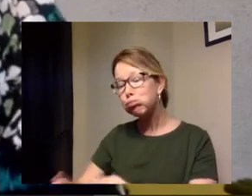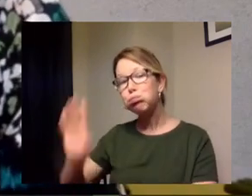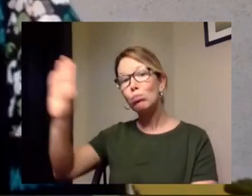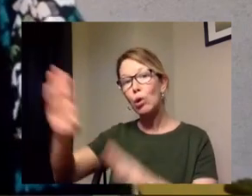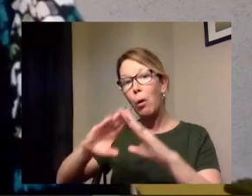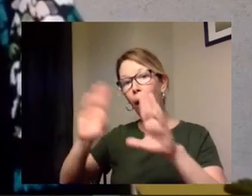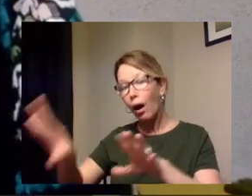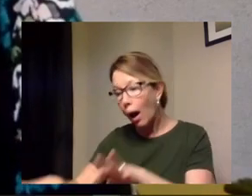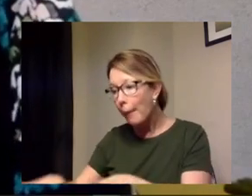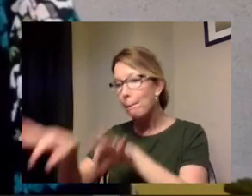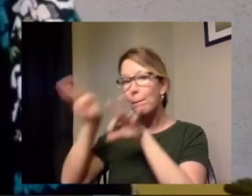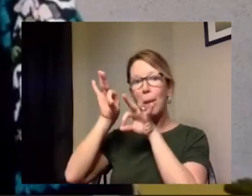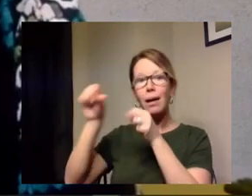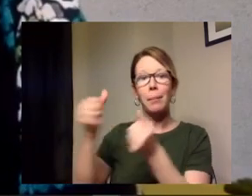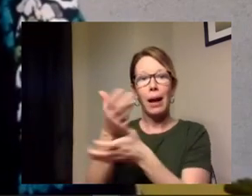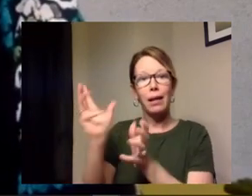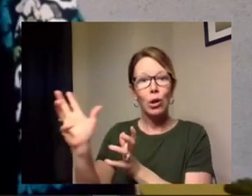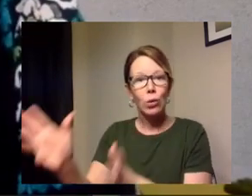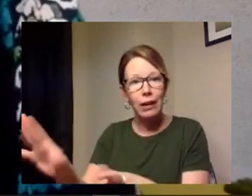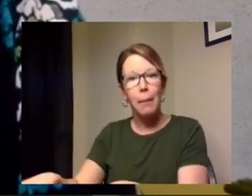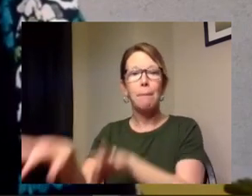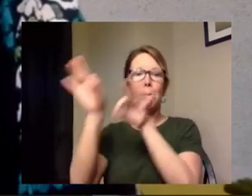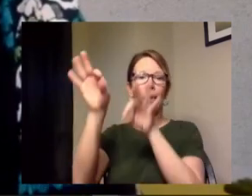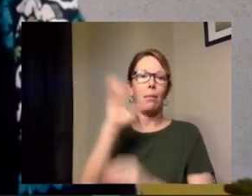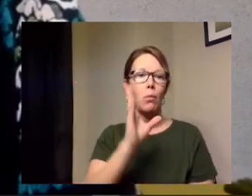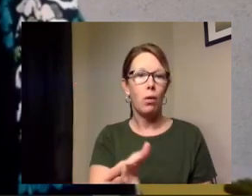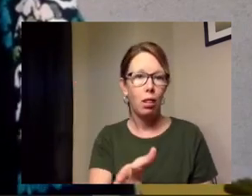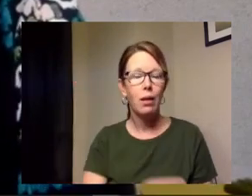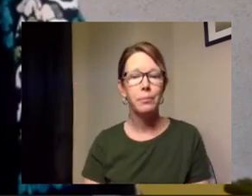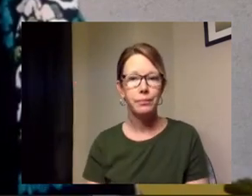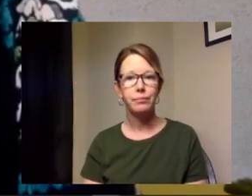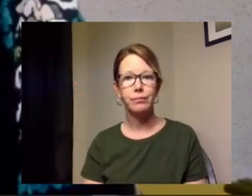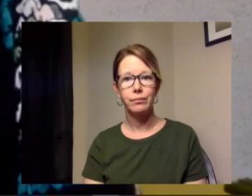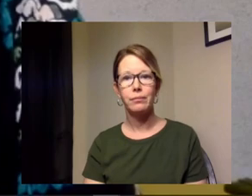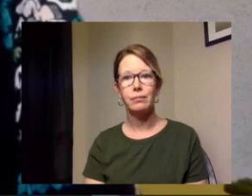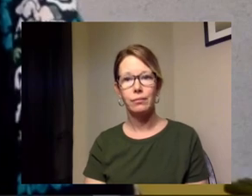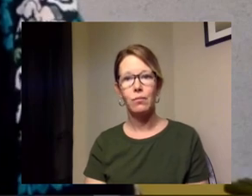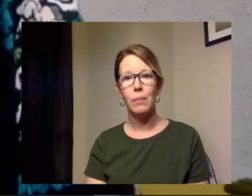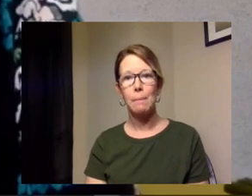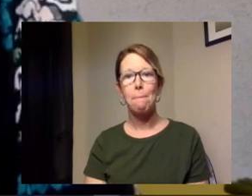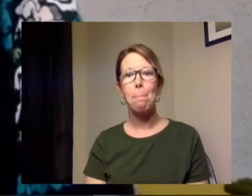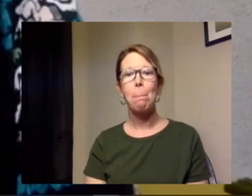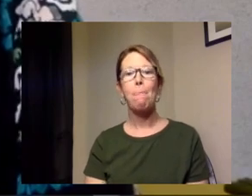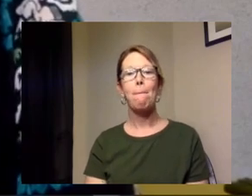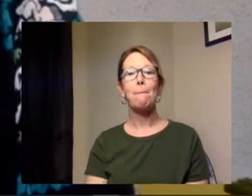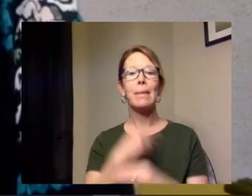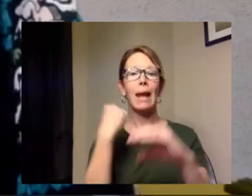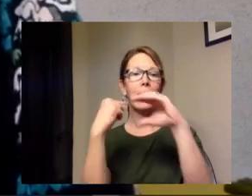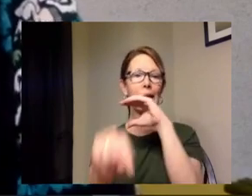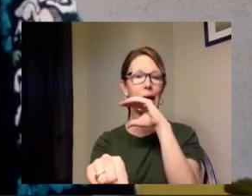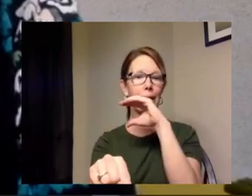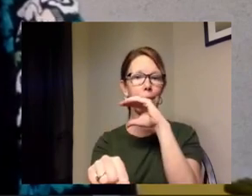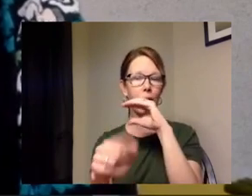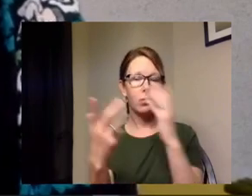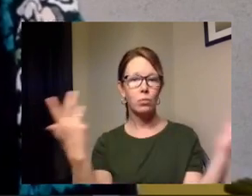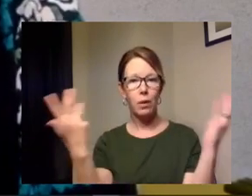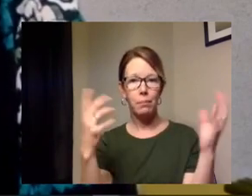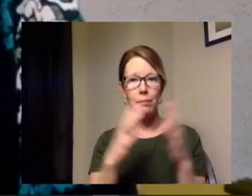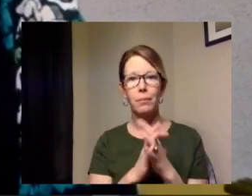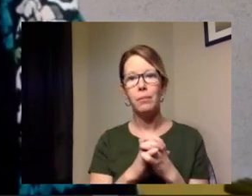porch porch that you leave um and that i will i will repeat that email if you'd like to get on that list